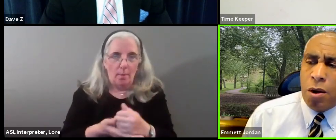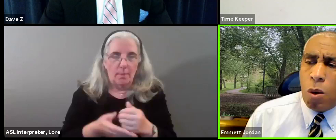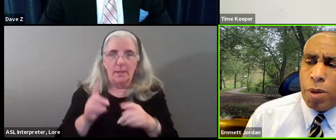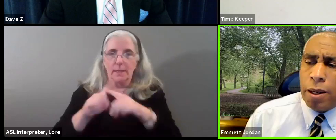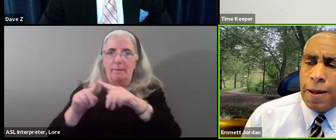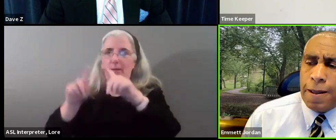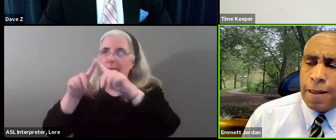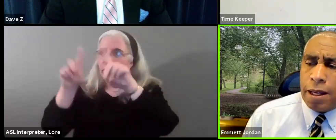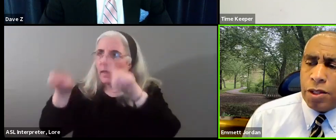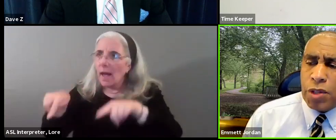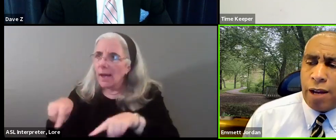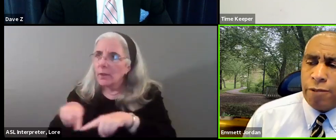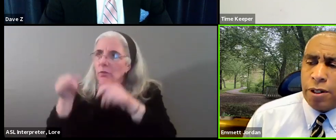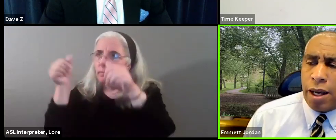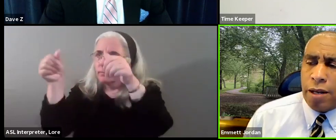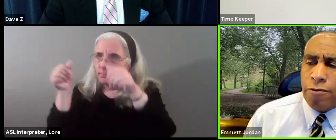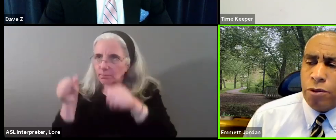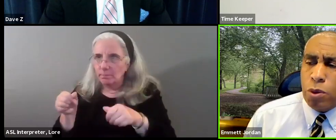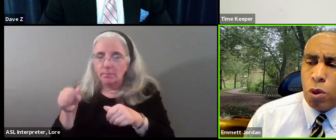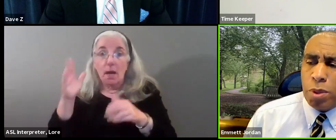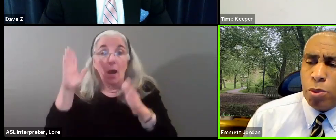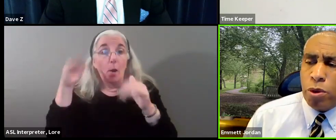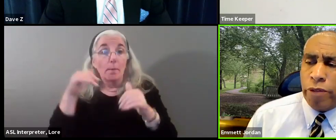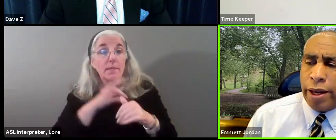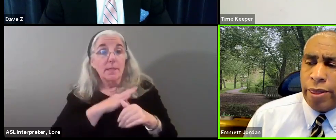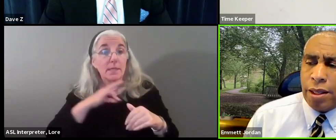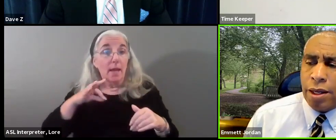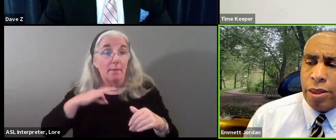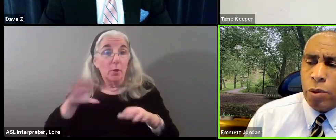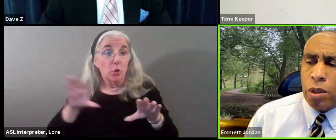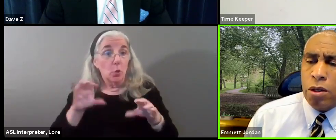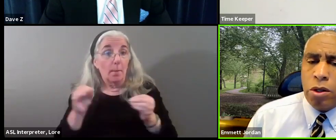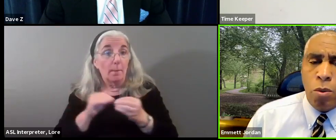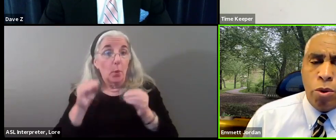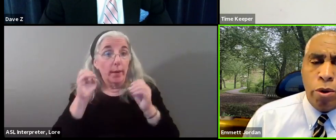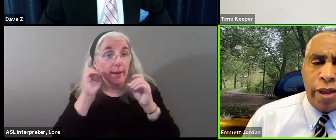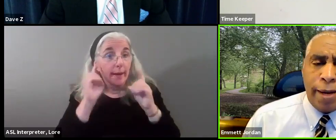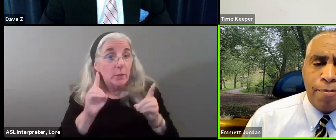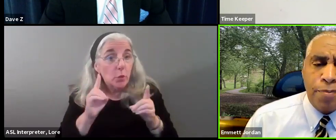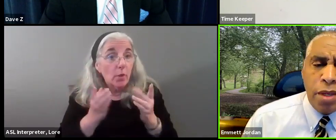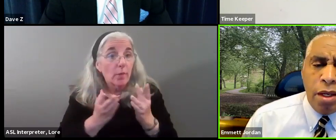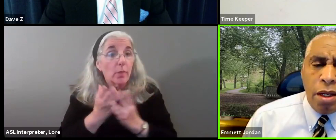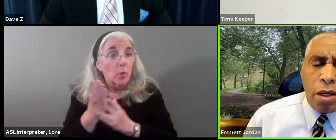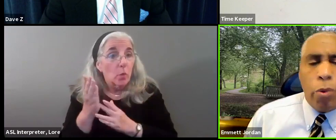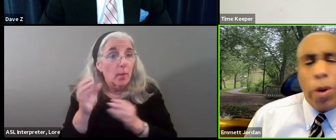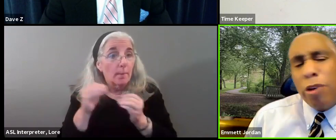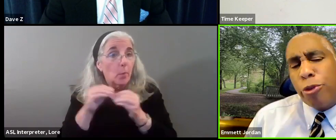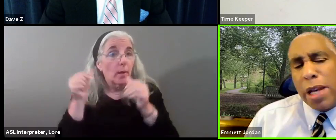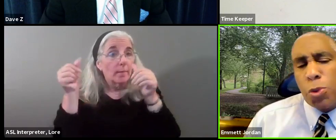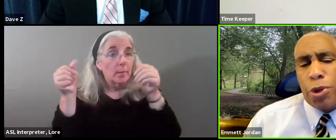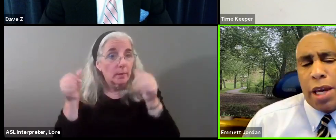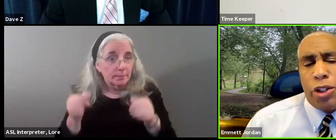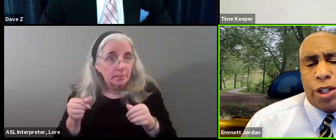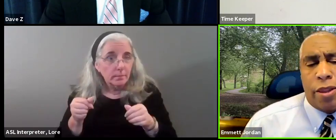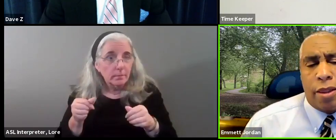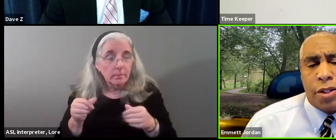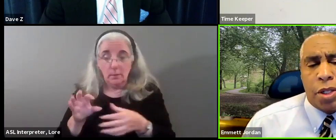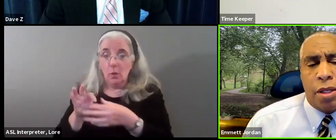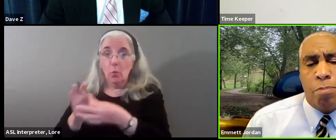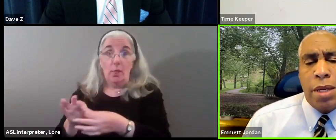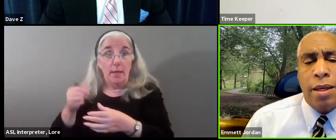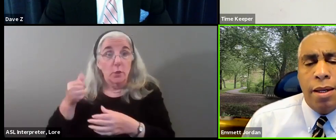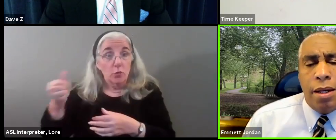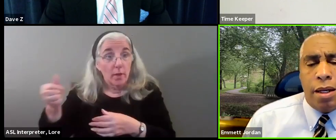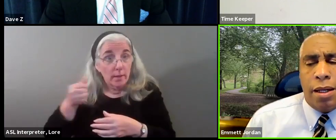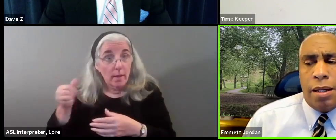I'm hoping that staff can kind of do a little bit more of that. think we could do more of that. Around transportation, I think